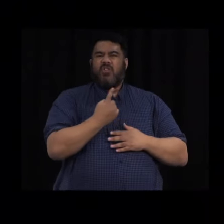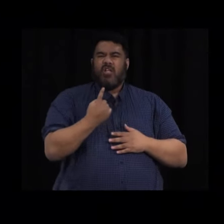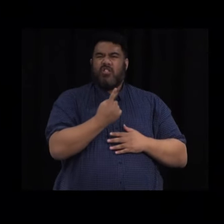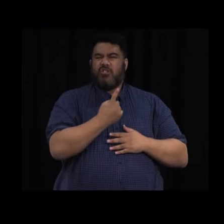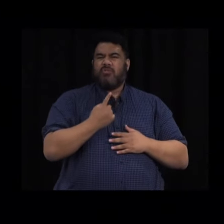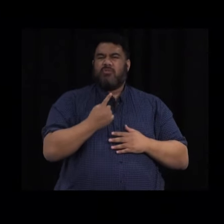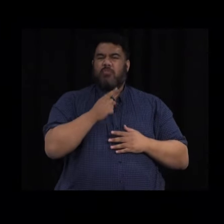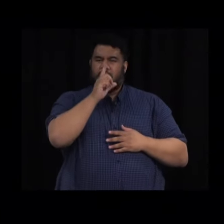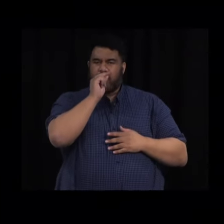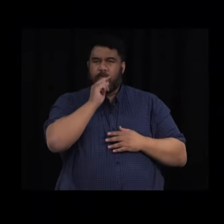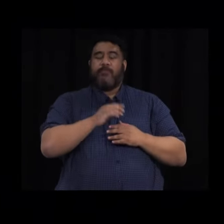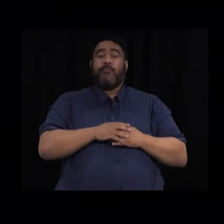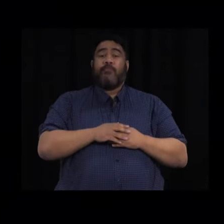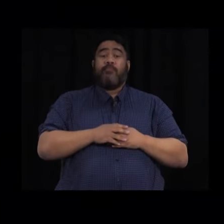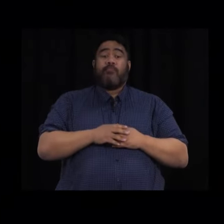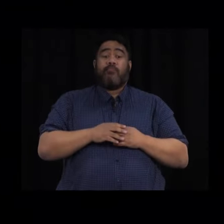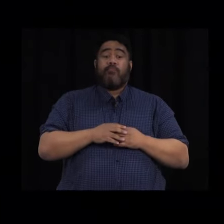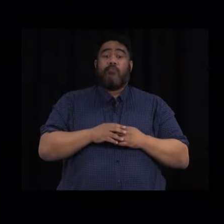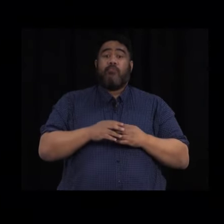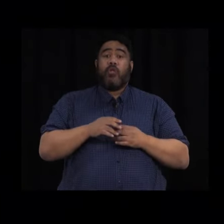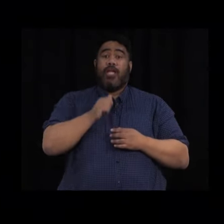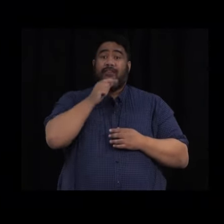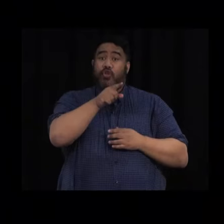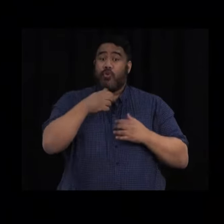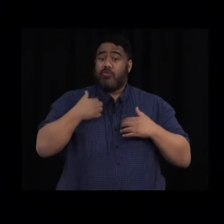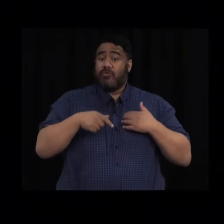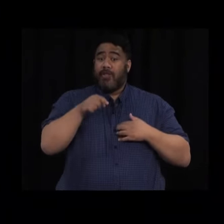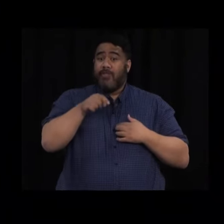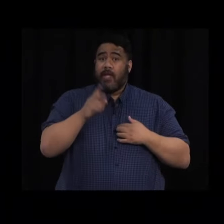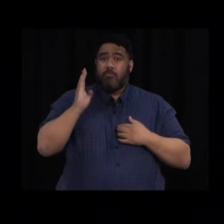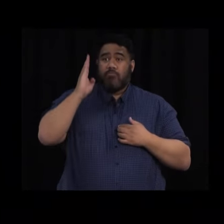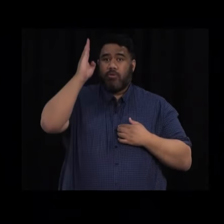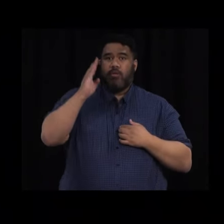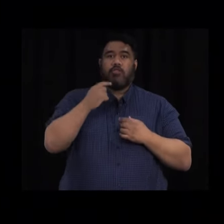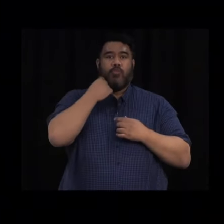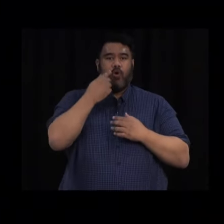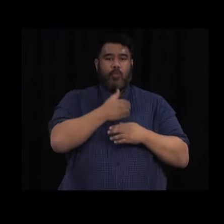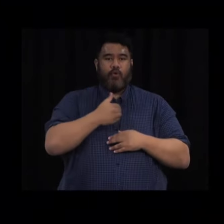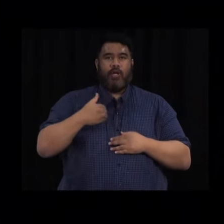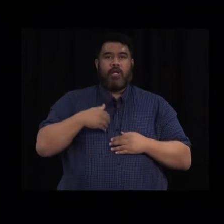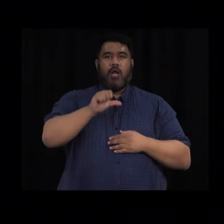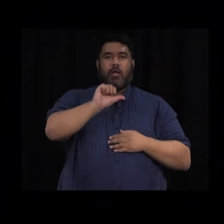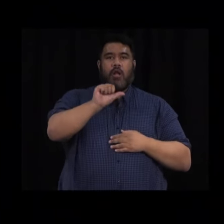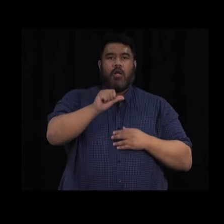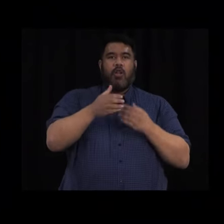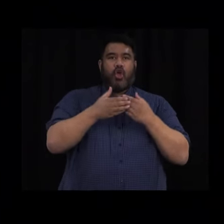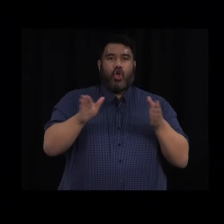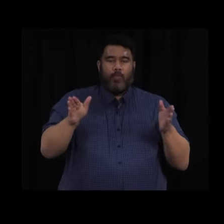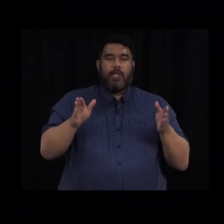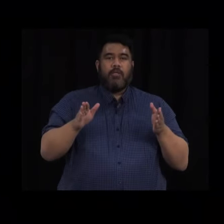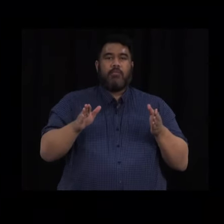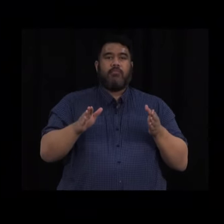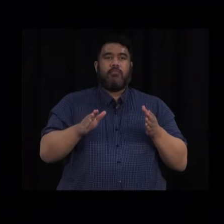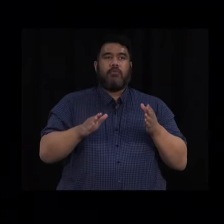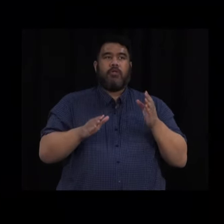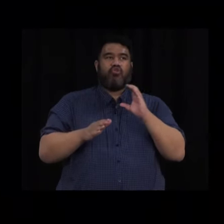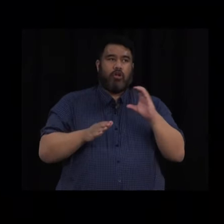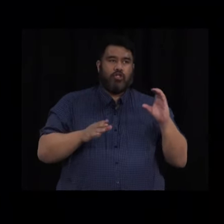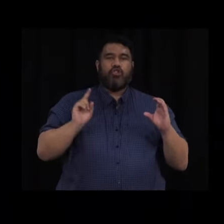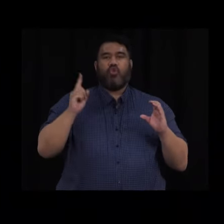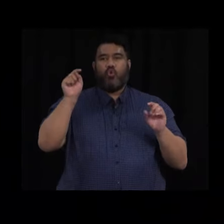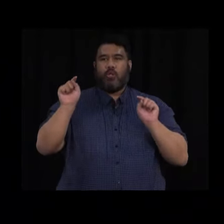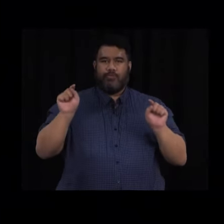-isolation pilot open at 9am tomorrow morning and we'll be looking for 150 participants across Auckland and Christchurch. These